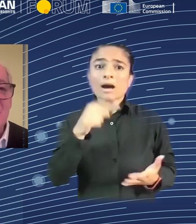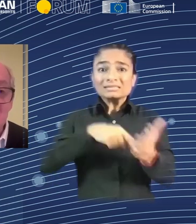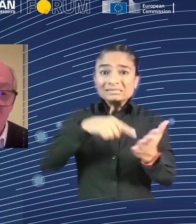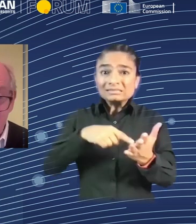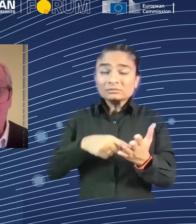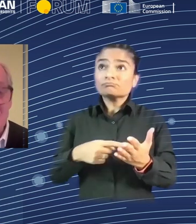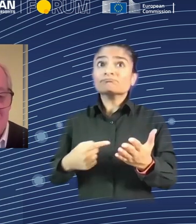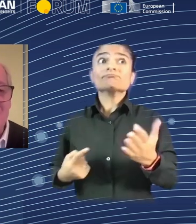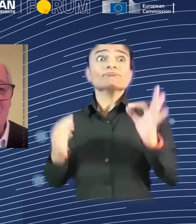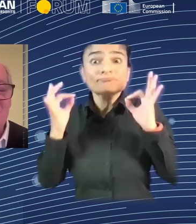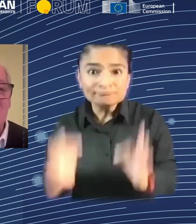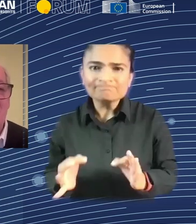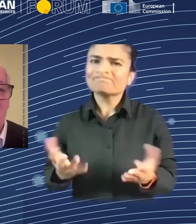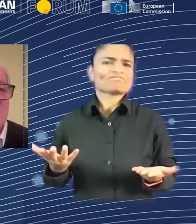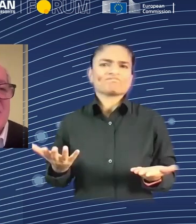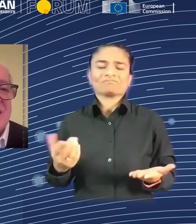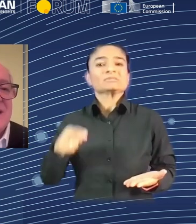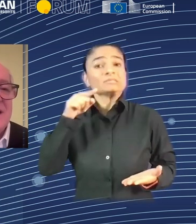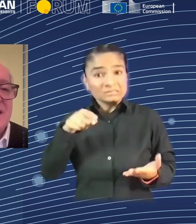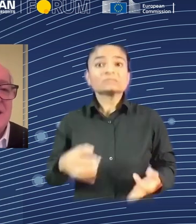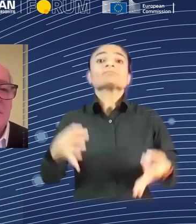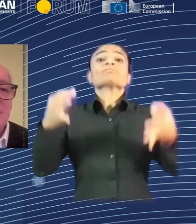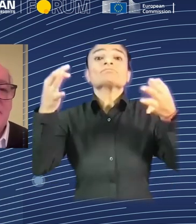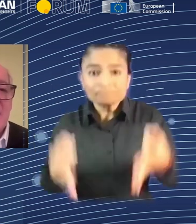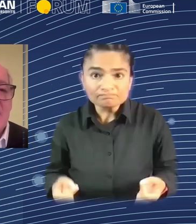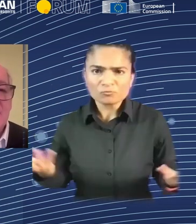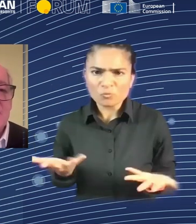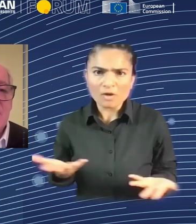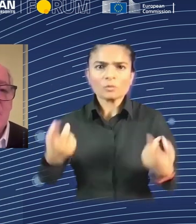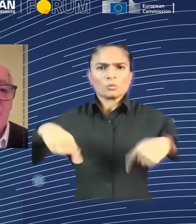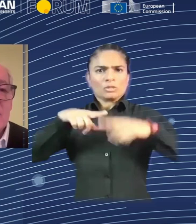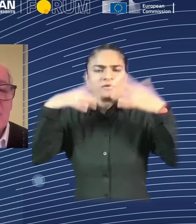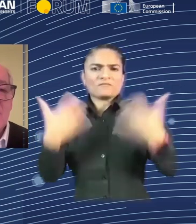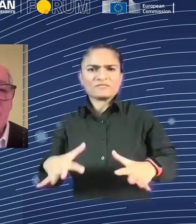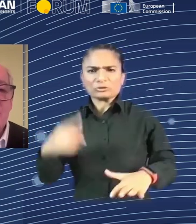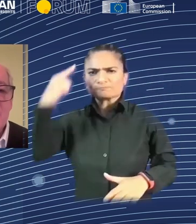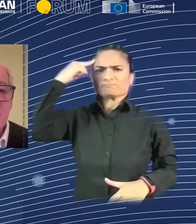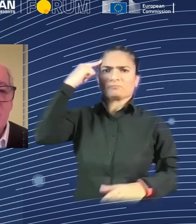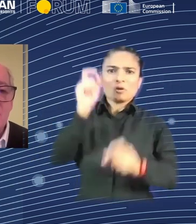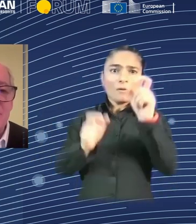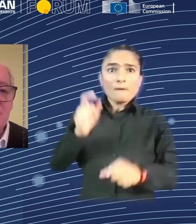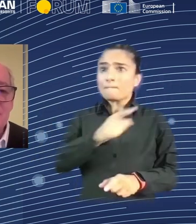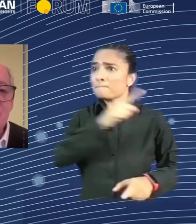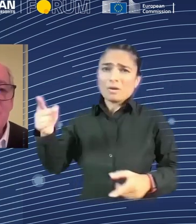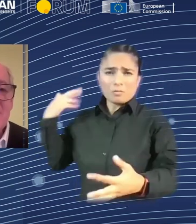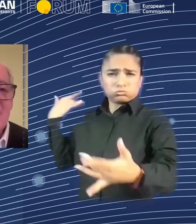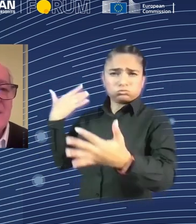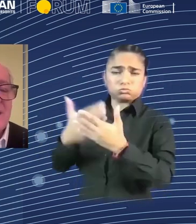because now we can use real robots. And so we face this problem